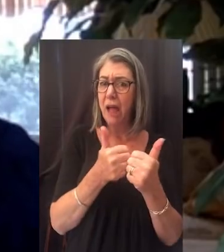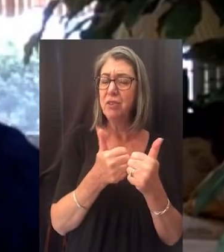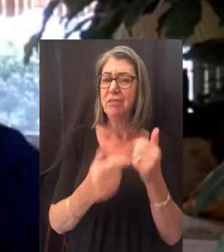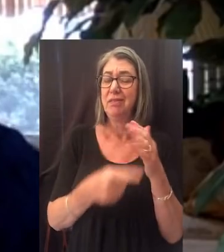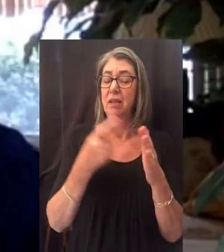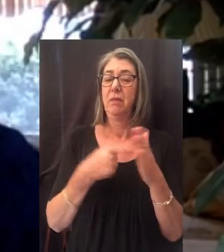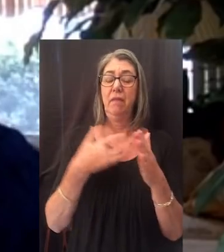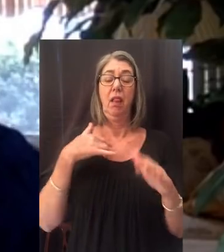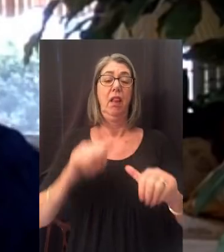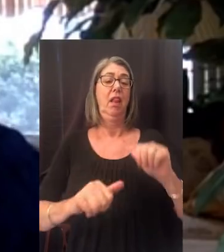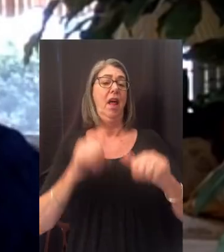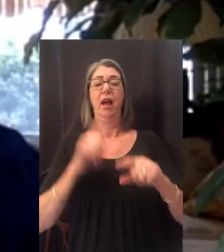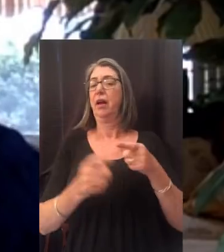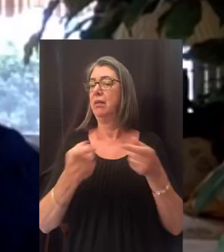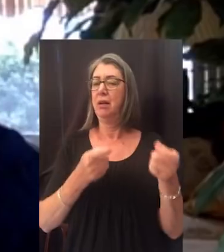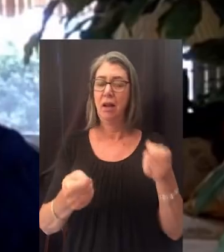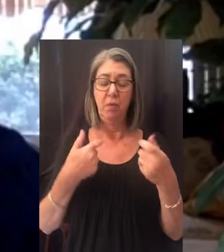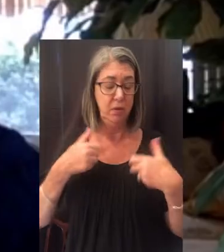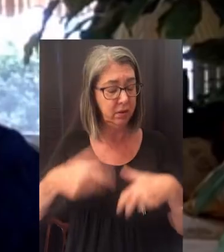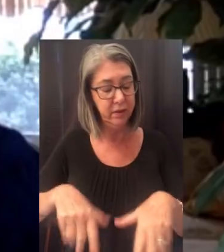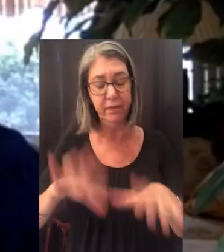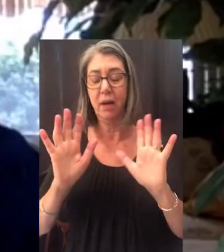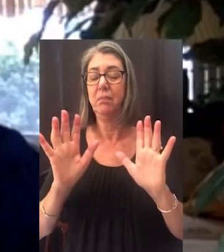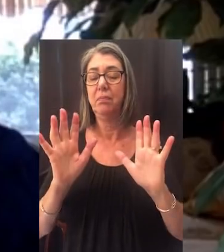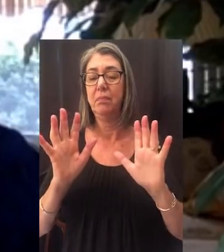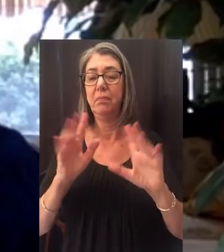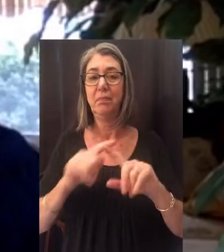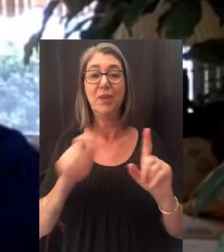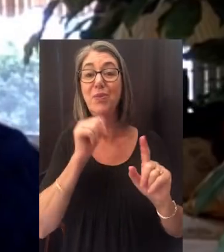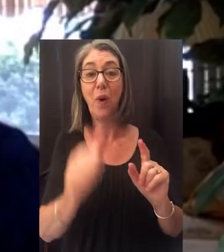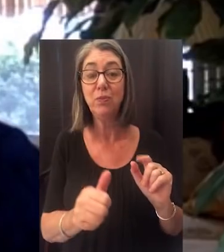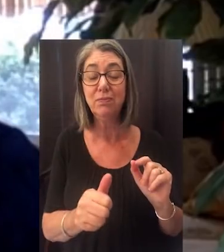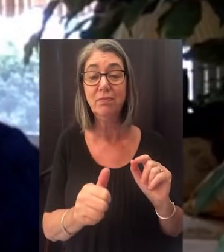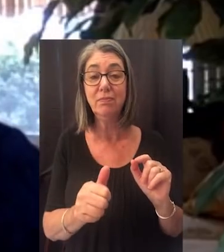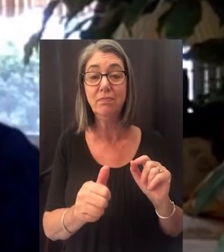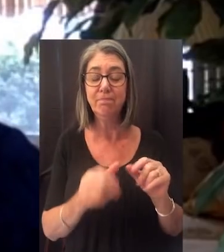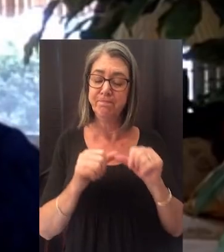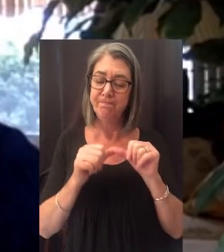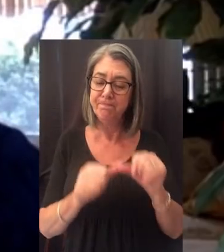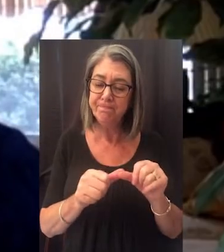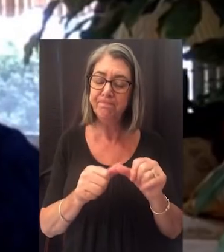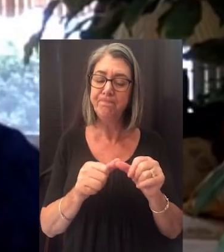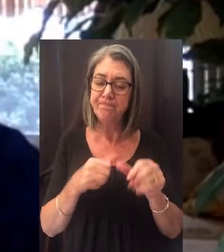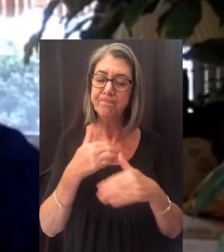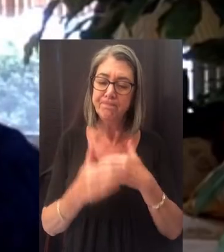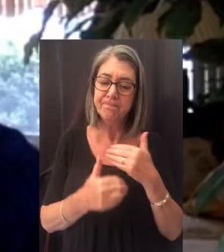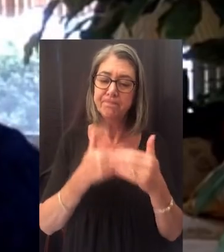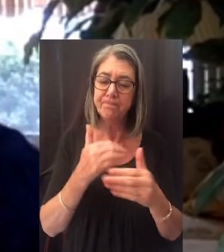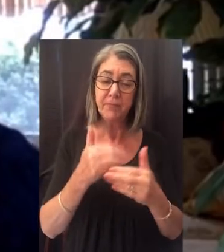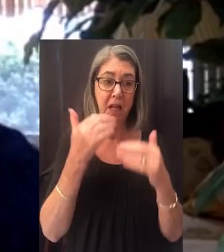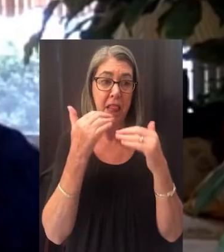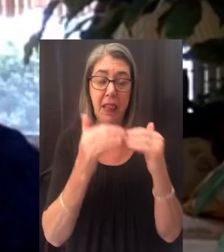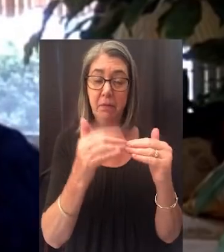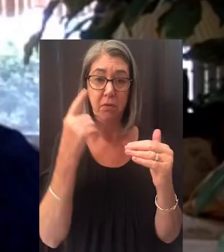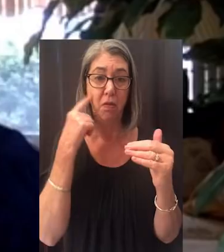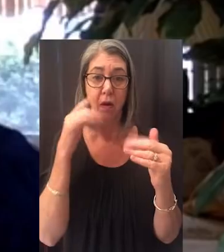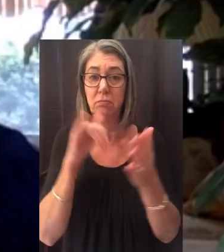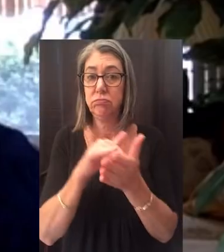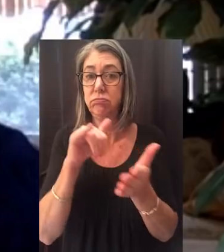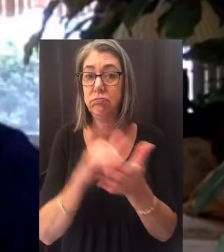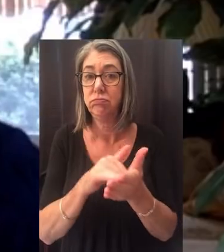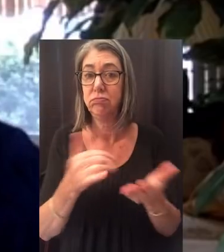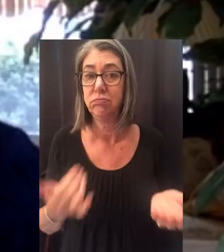doubt you can handle everything and just want to give up, but you don't. You keep pushing yourself to limits you did not realize you can reach.